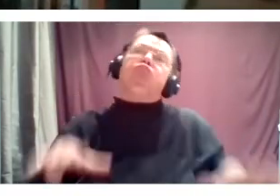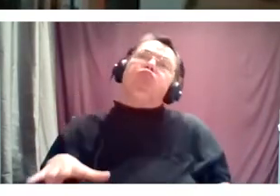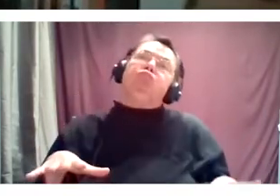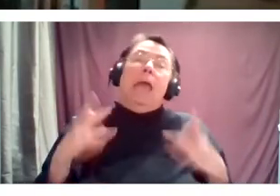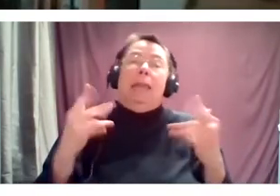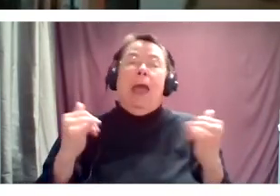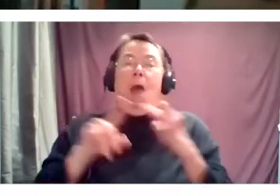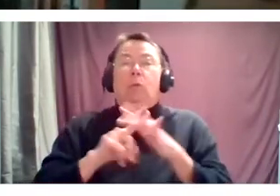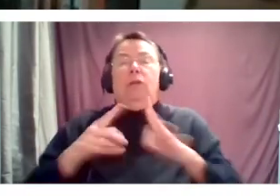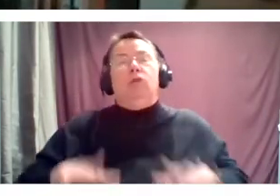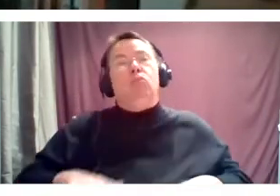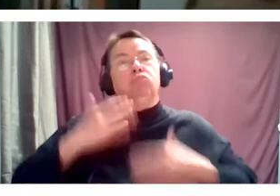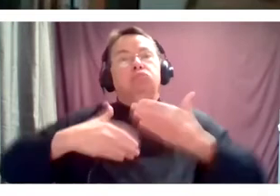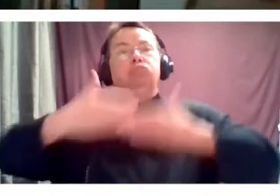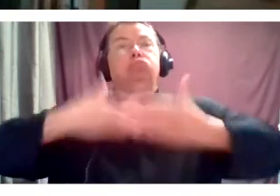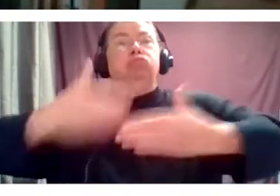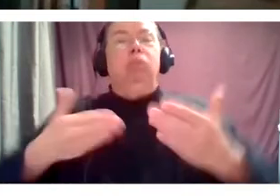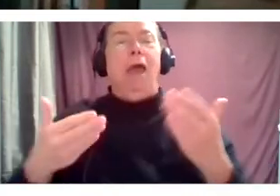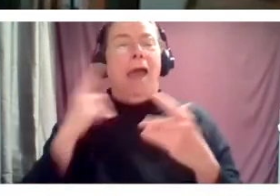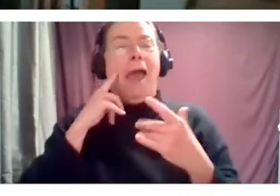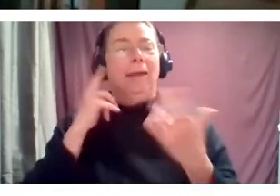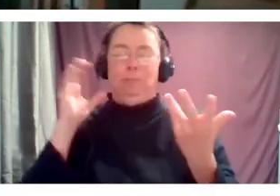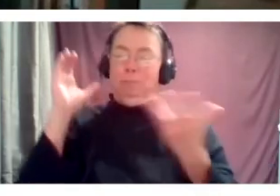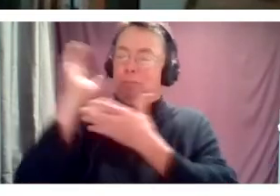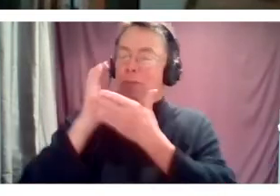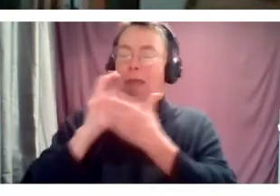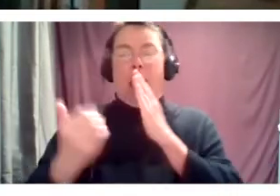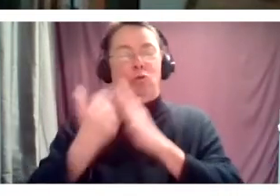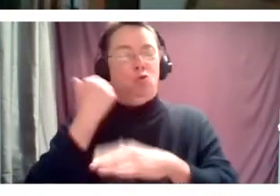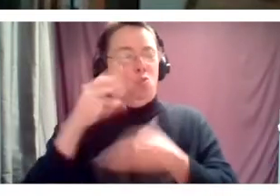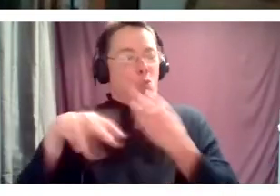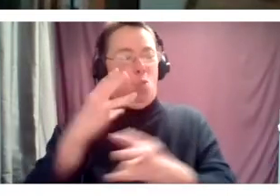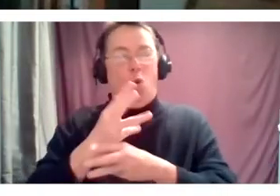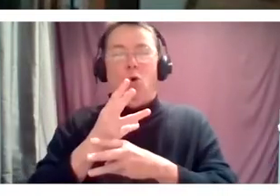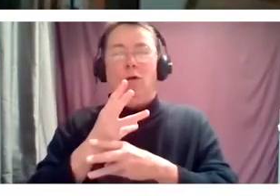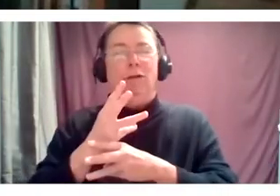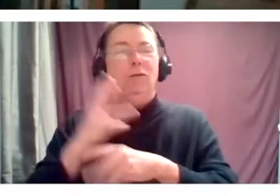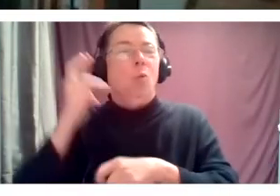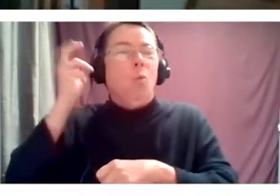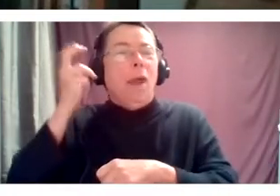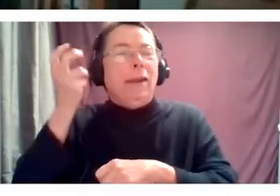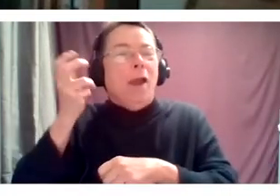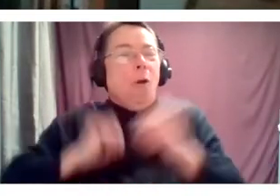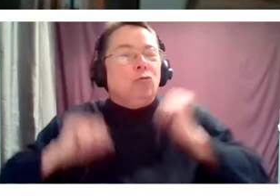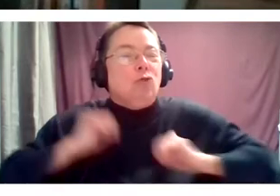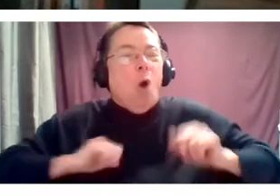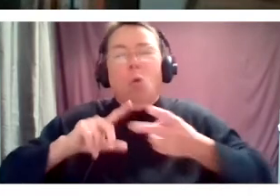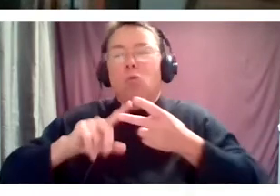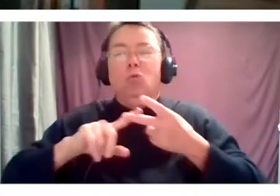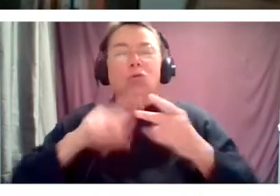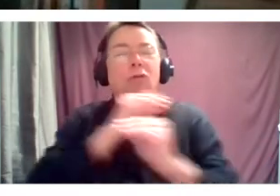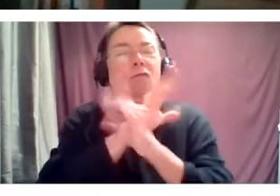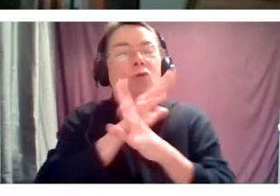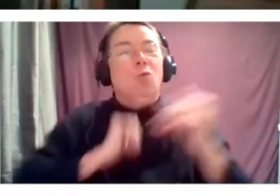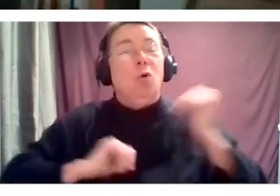and explore what this new world is of radio plays and virtual plays and, and possibly live